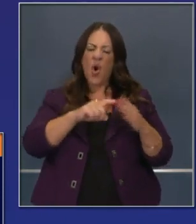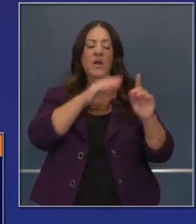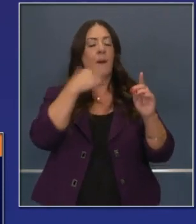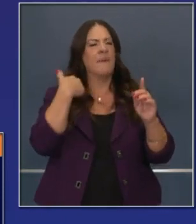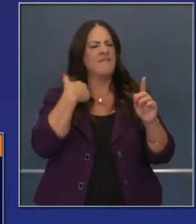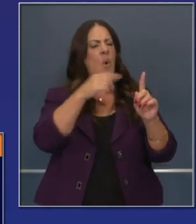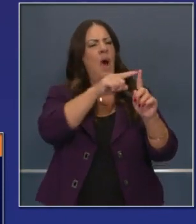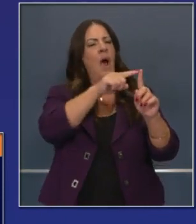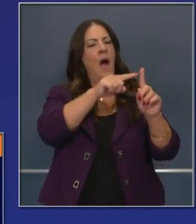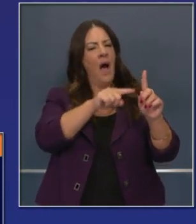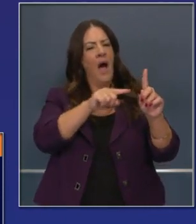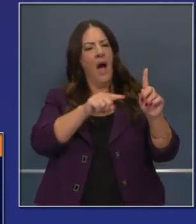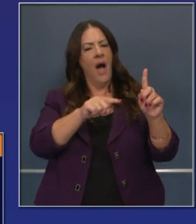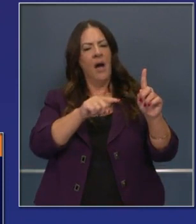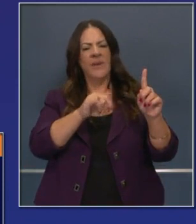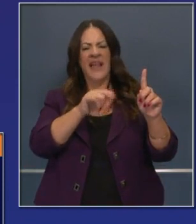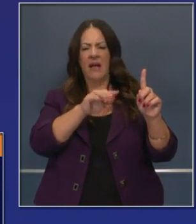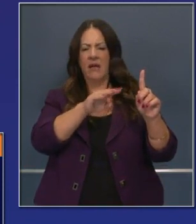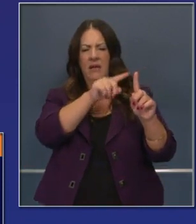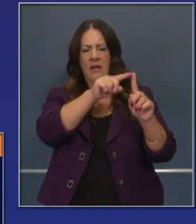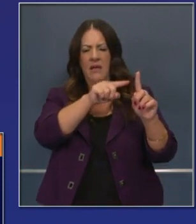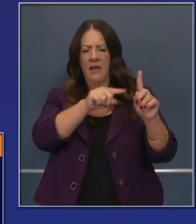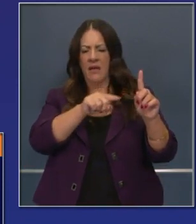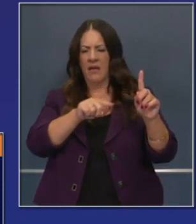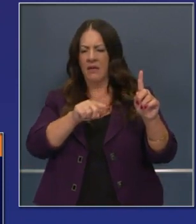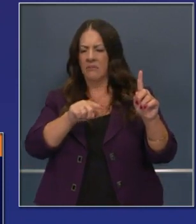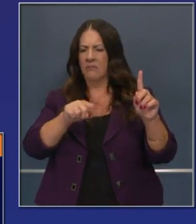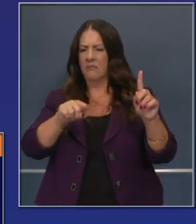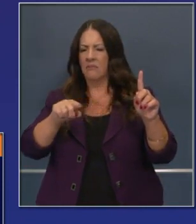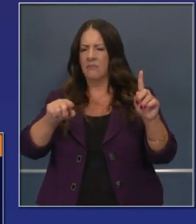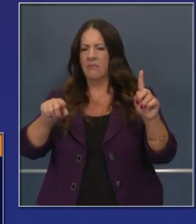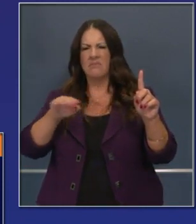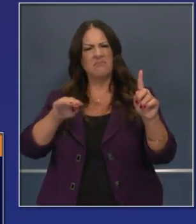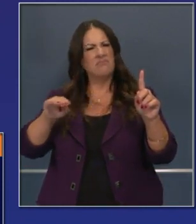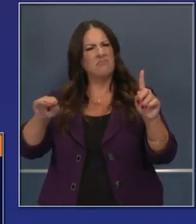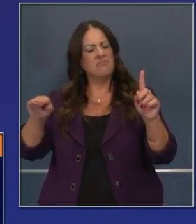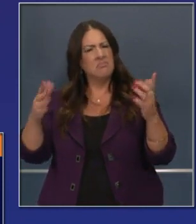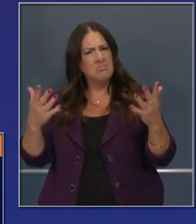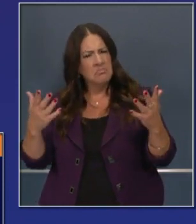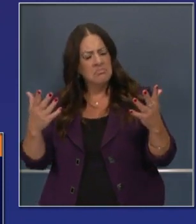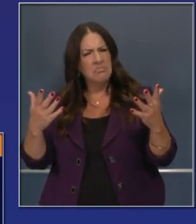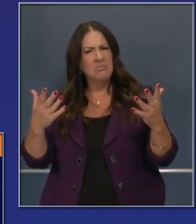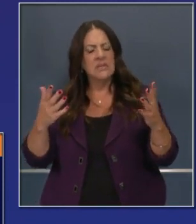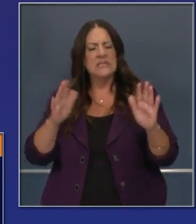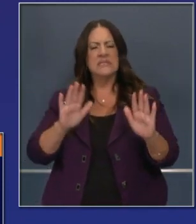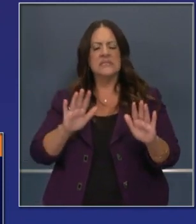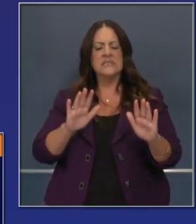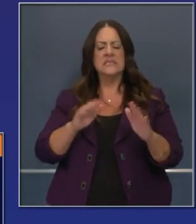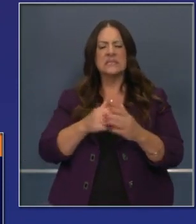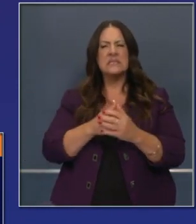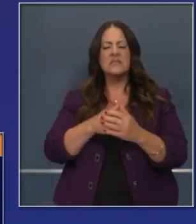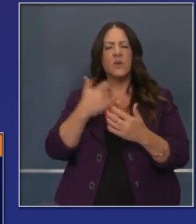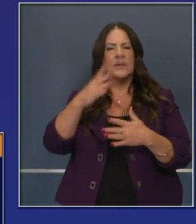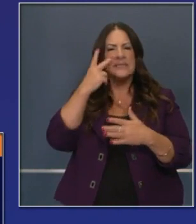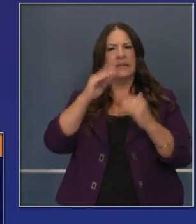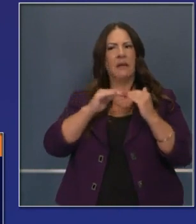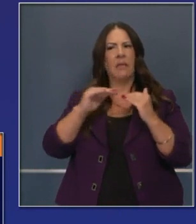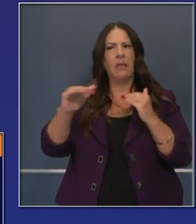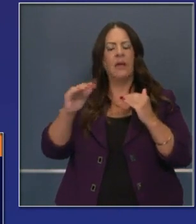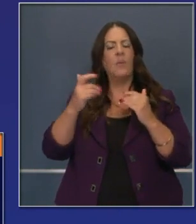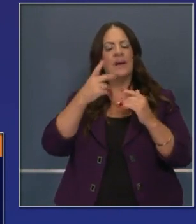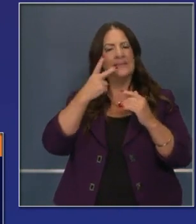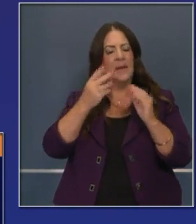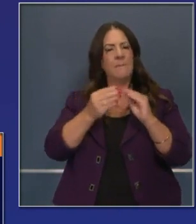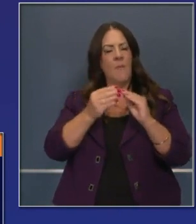beginning to plateau as it relates to total number of new cases. What concerns us more is not just the plateauing of cases.